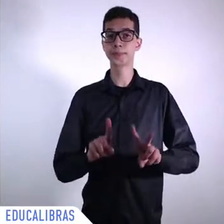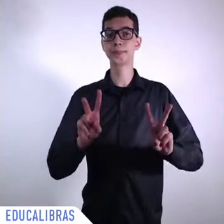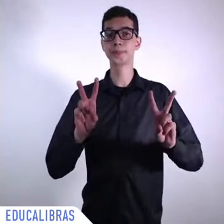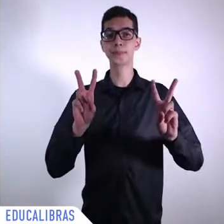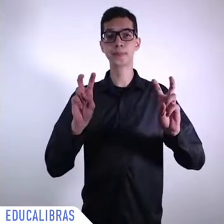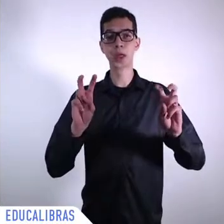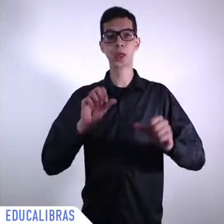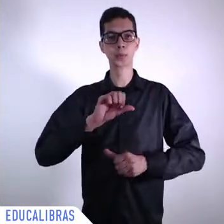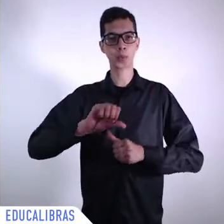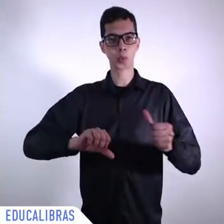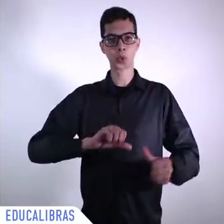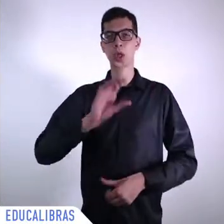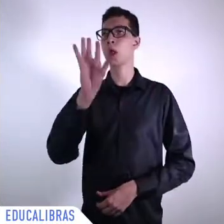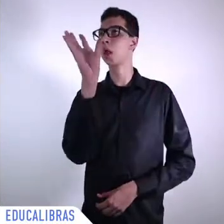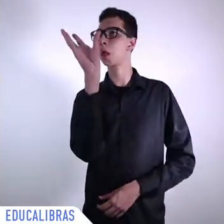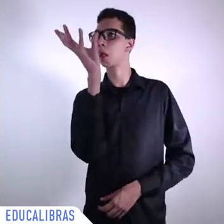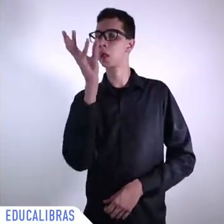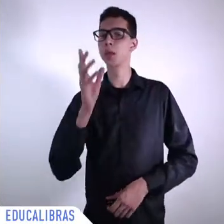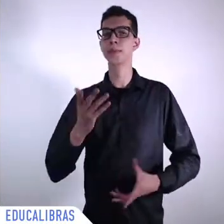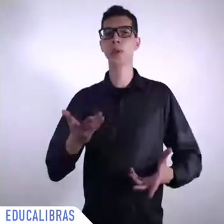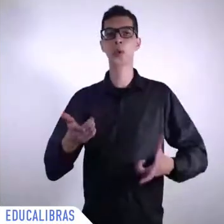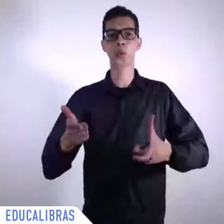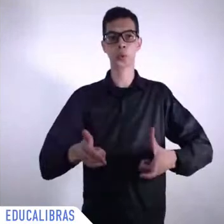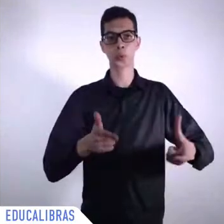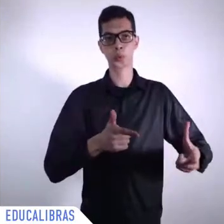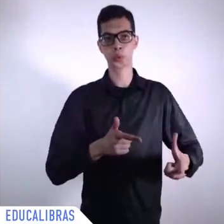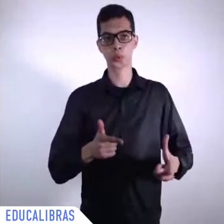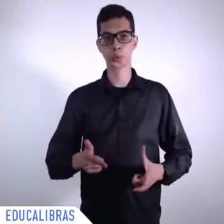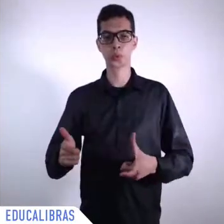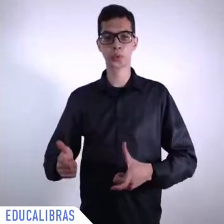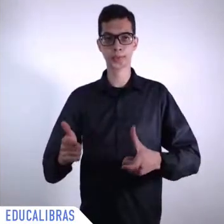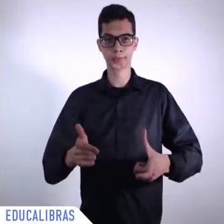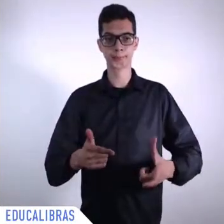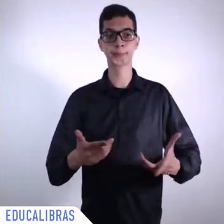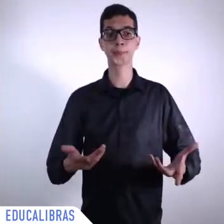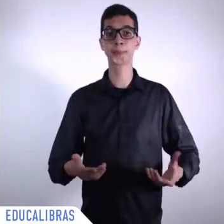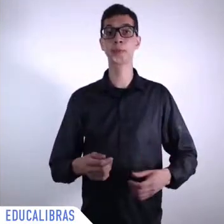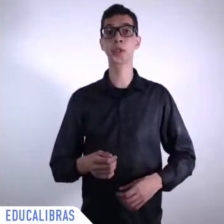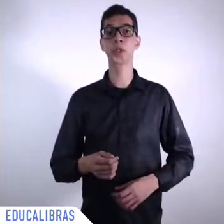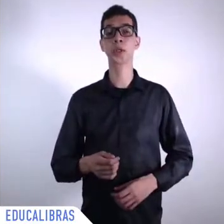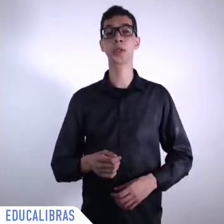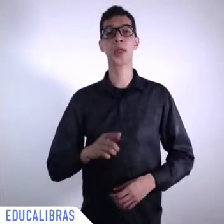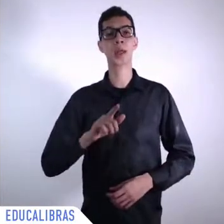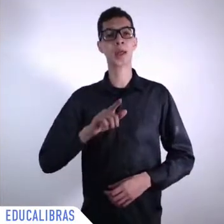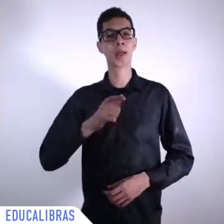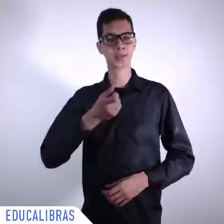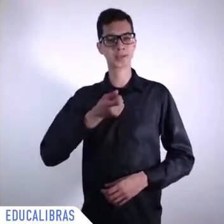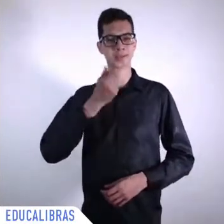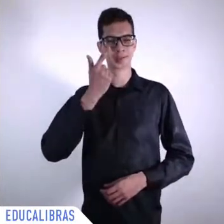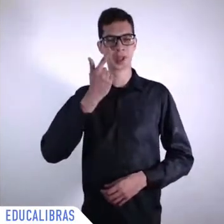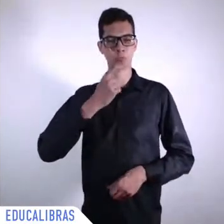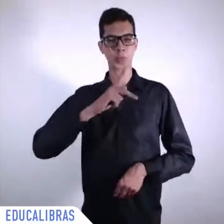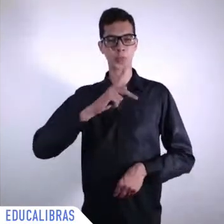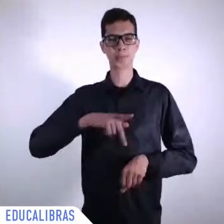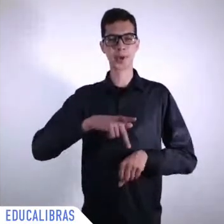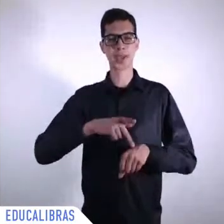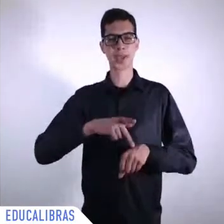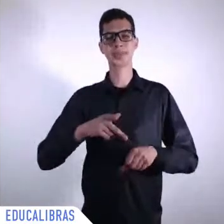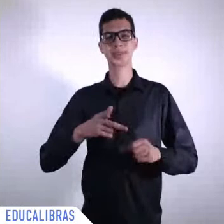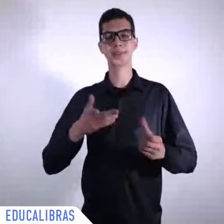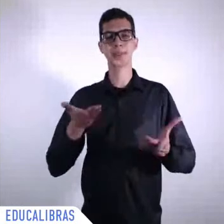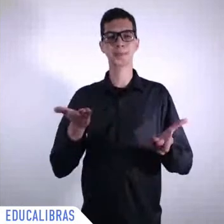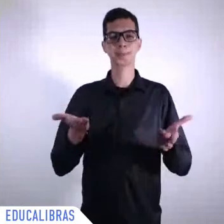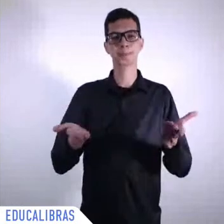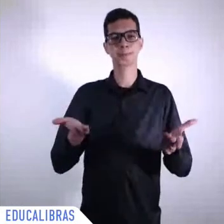for instance NATO is not multilateral NATO is something to it it's a defense agreement but anyway but I think if there is a different